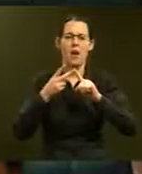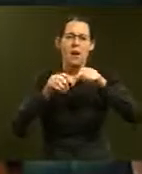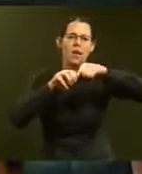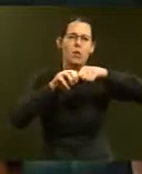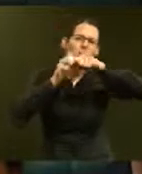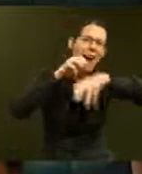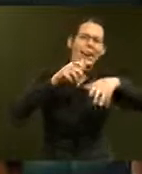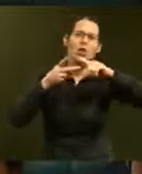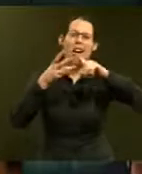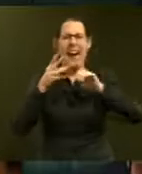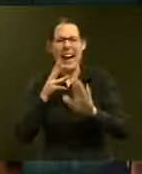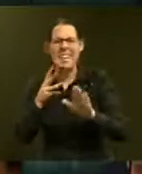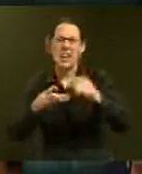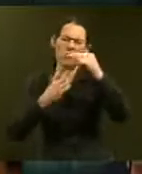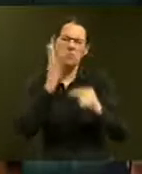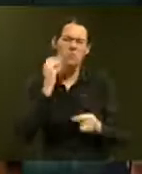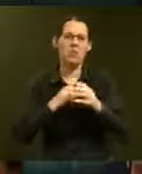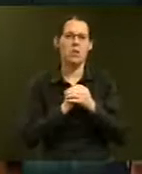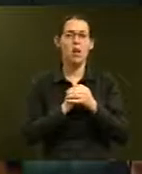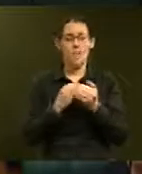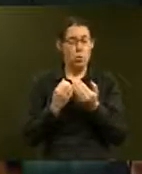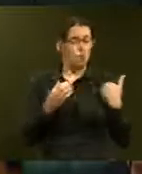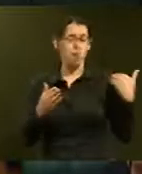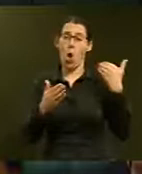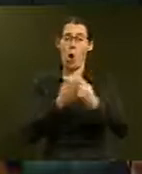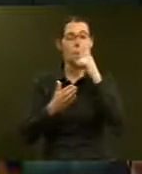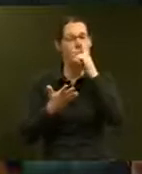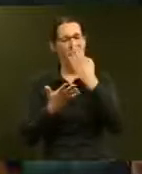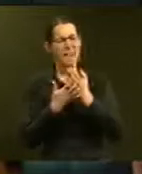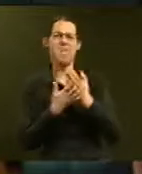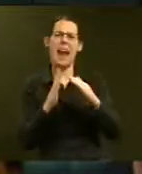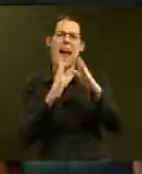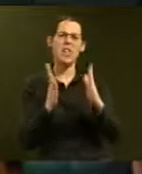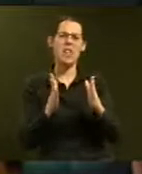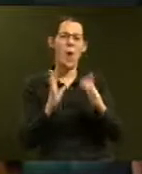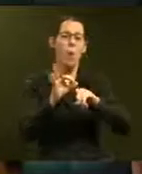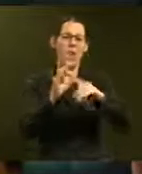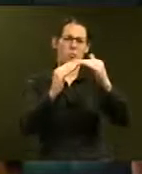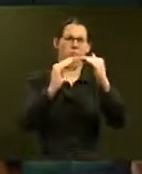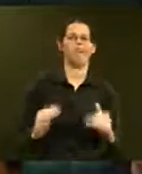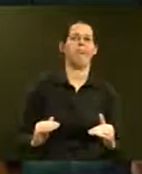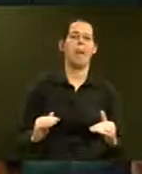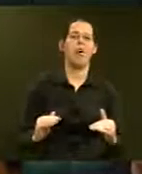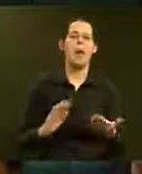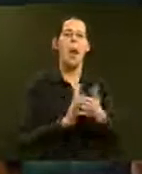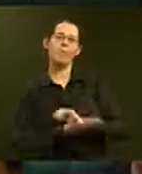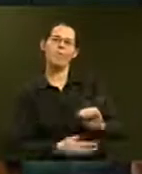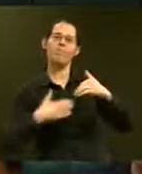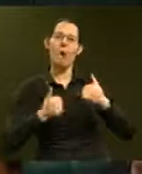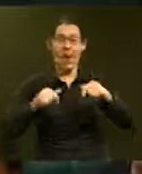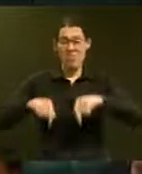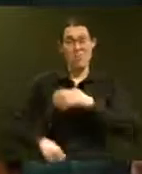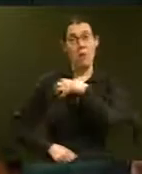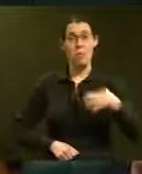many Kiwis have had to deal with substandard housing that damages their health. This Government believes that every New Zealander deserves a warm,